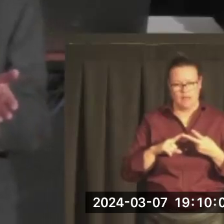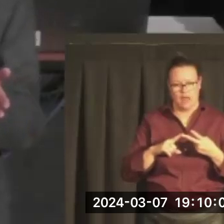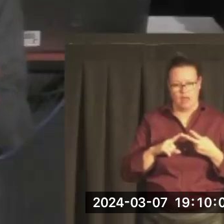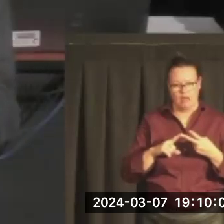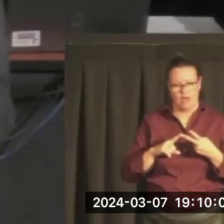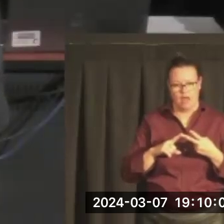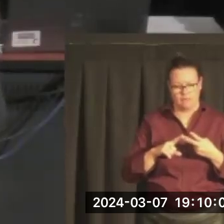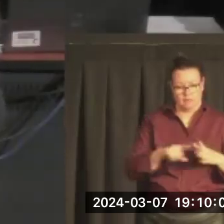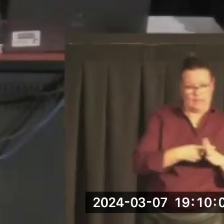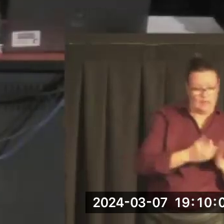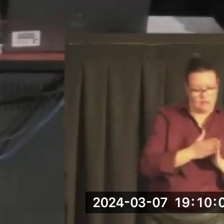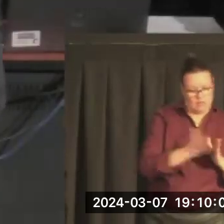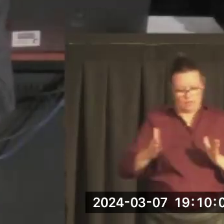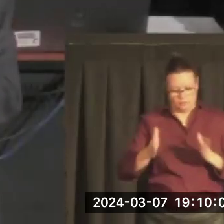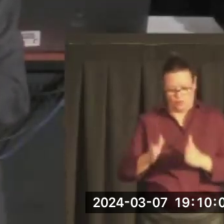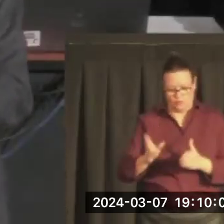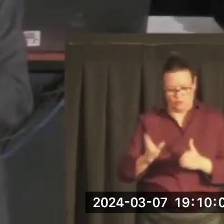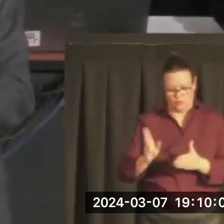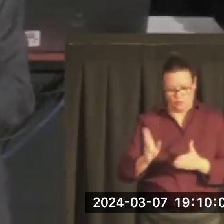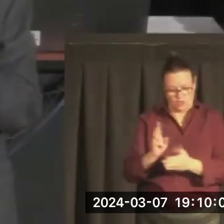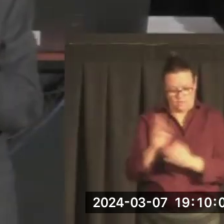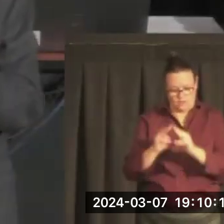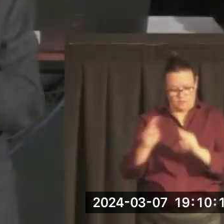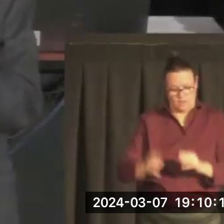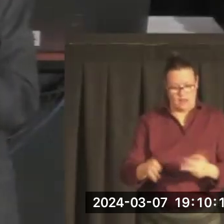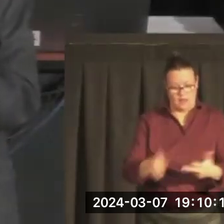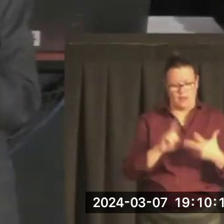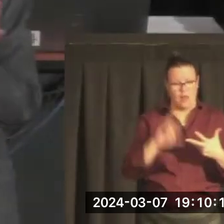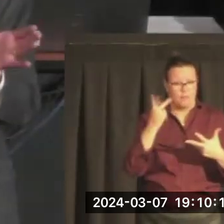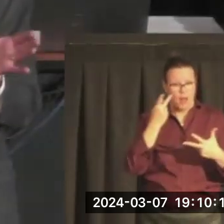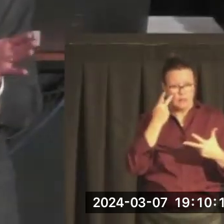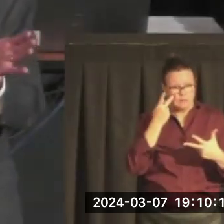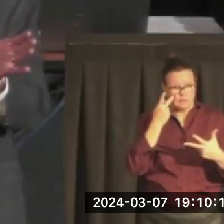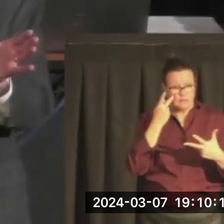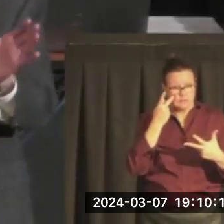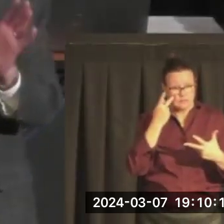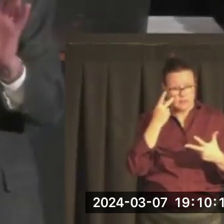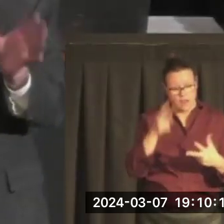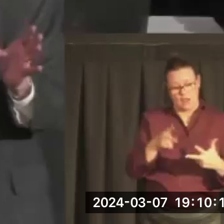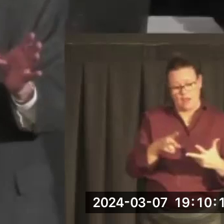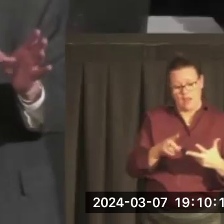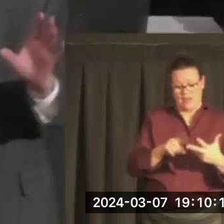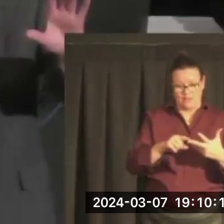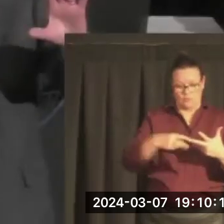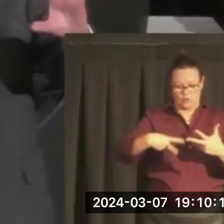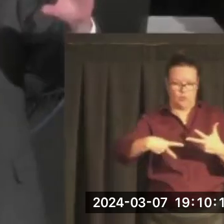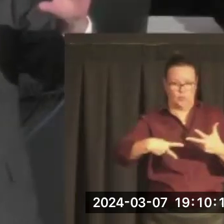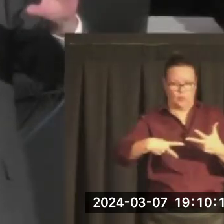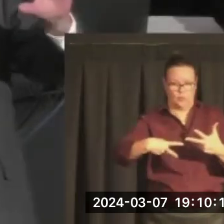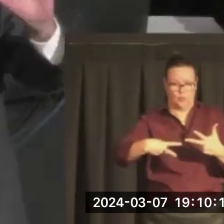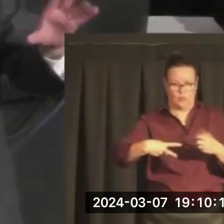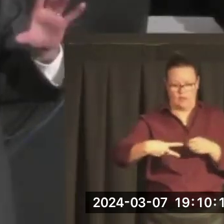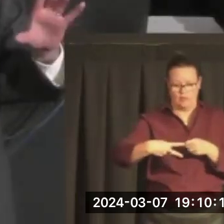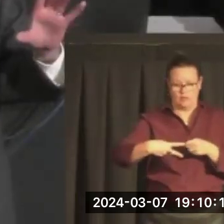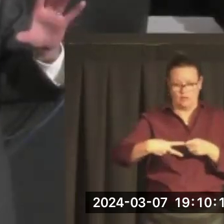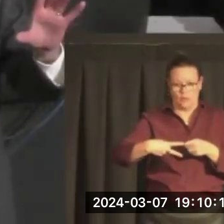Montana career. Then I'll move into politics, and I want to separate that discussion into two parts. One will be